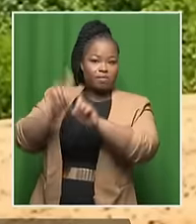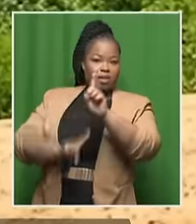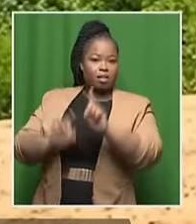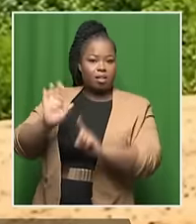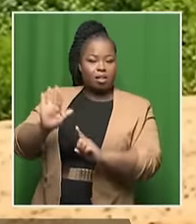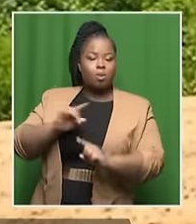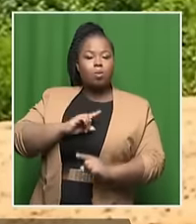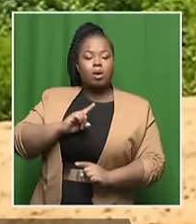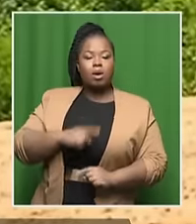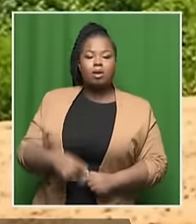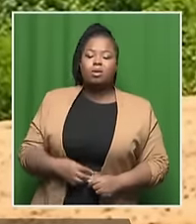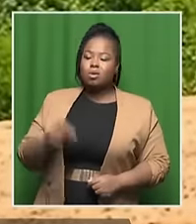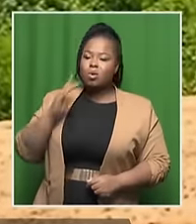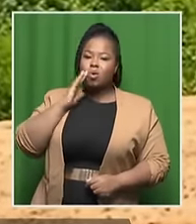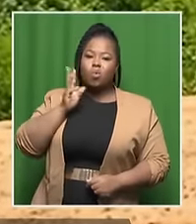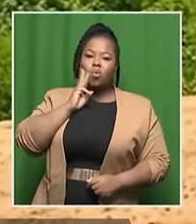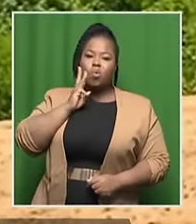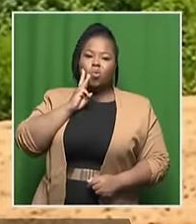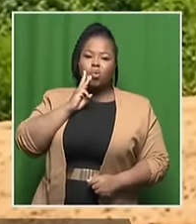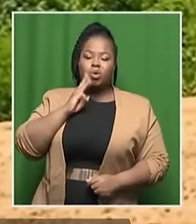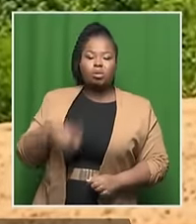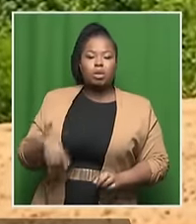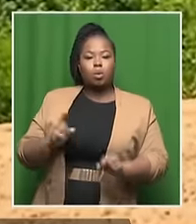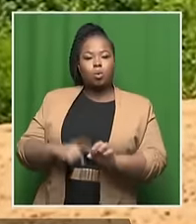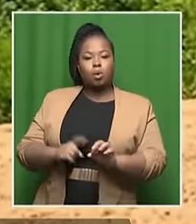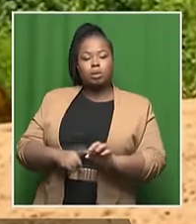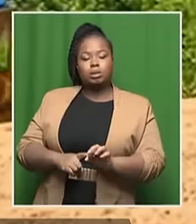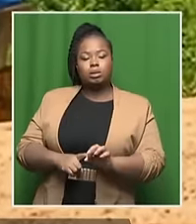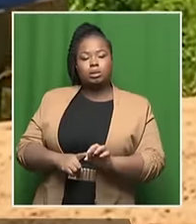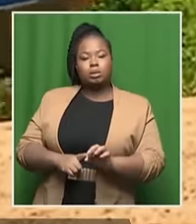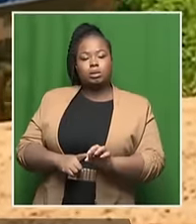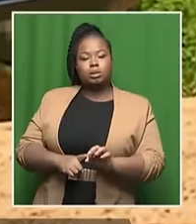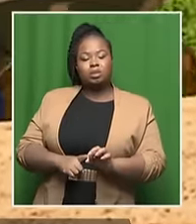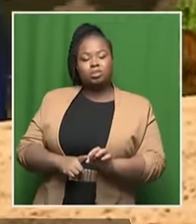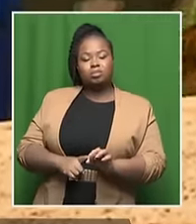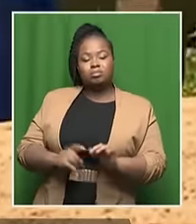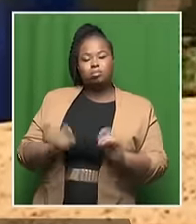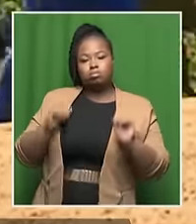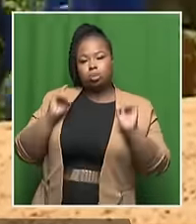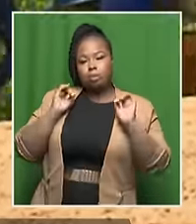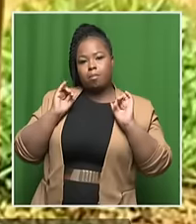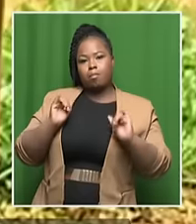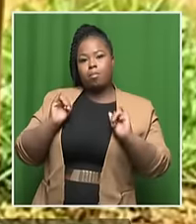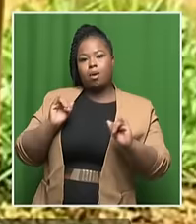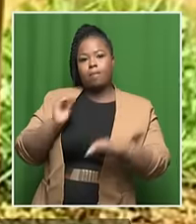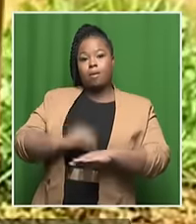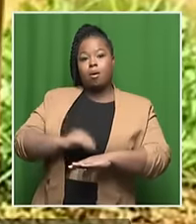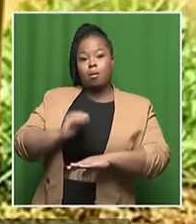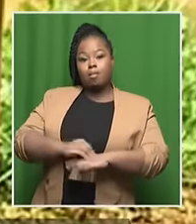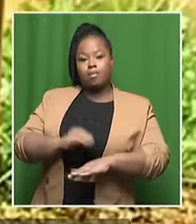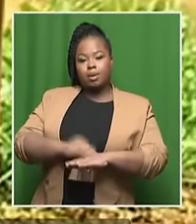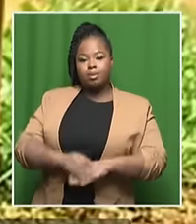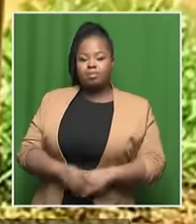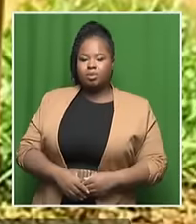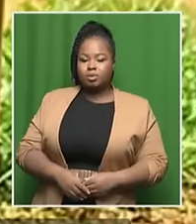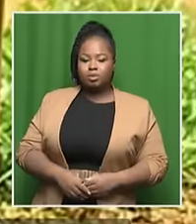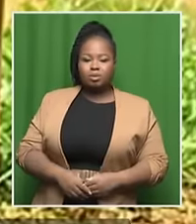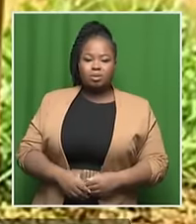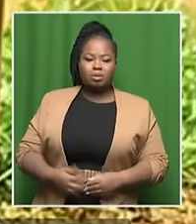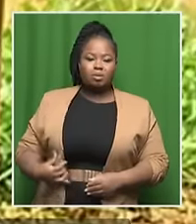water quality crisis. We have a national water quality crisis of absolute monumental proportion.